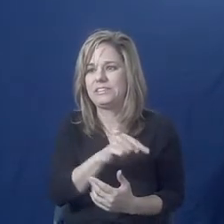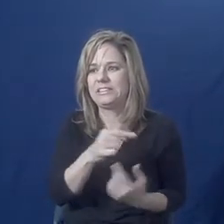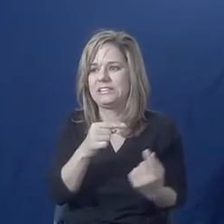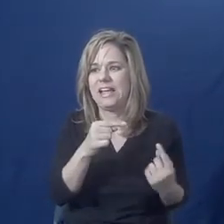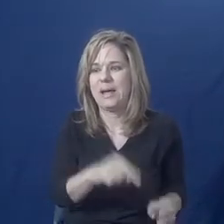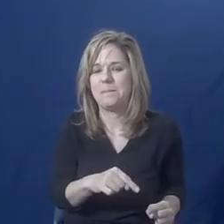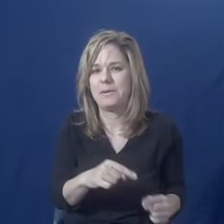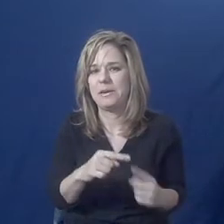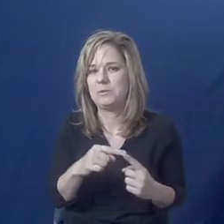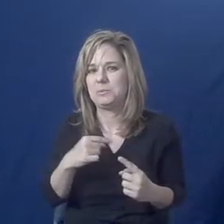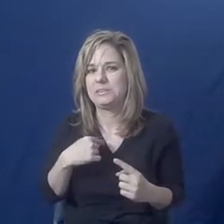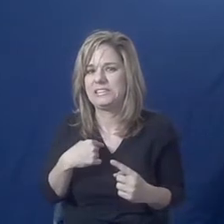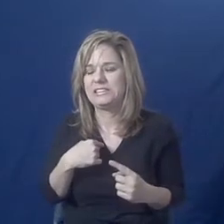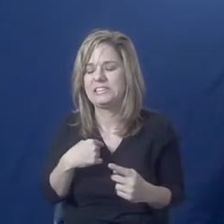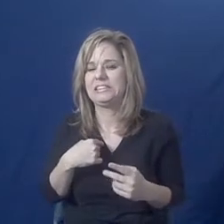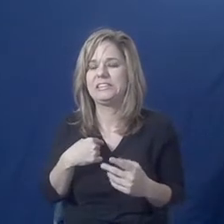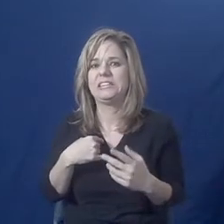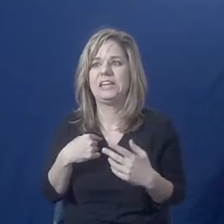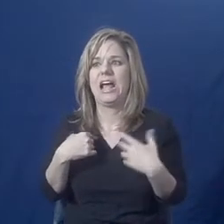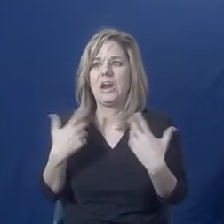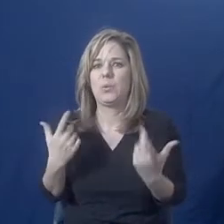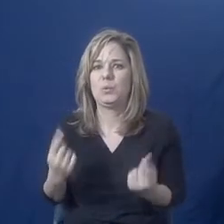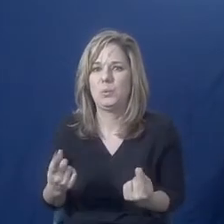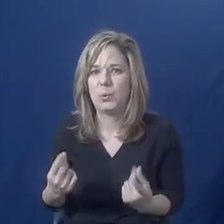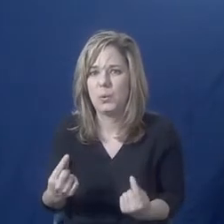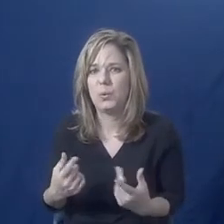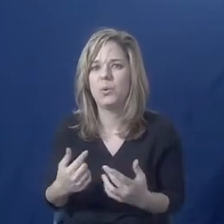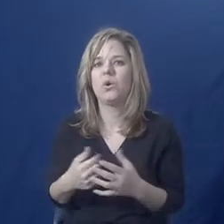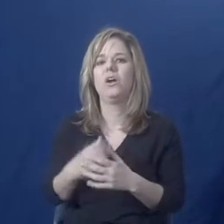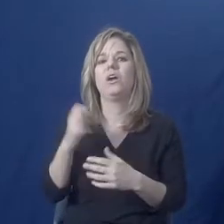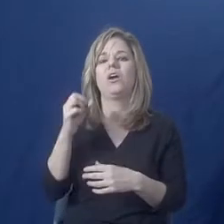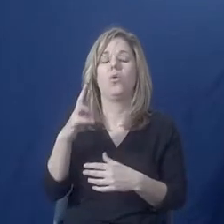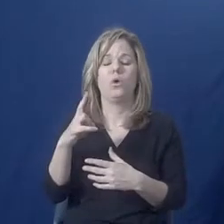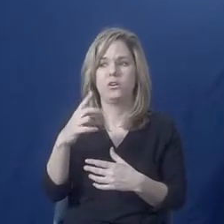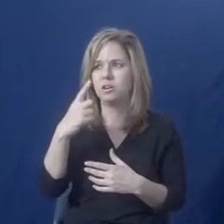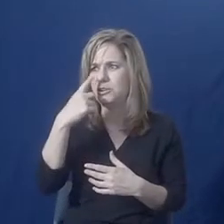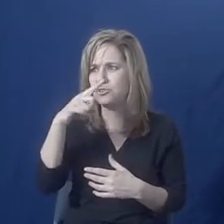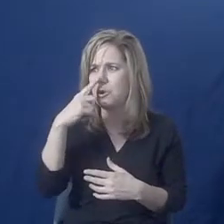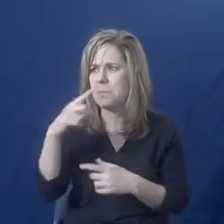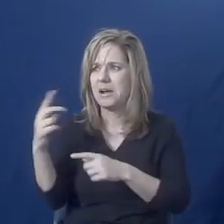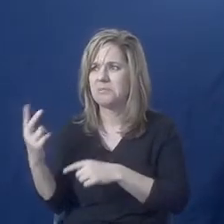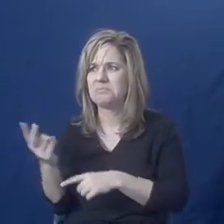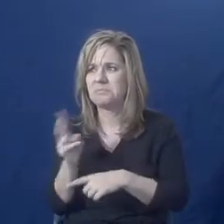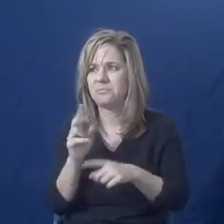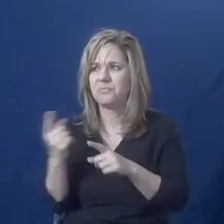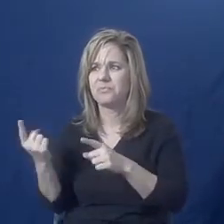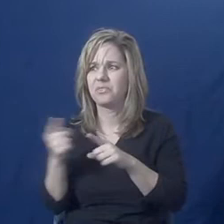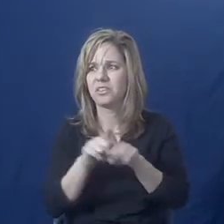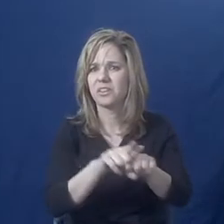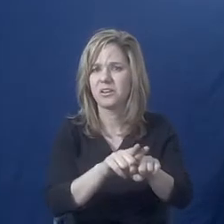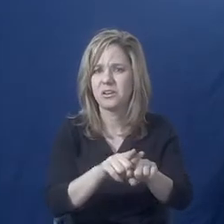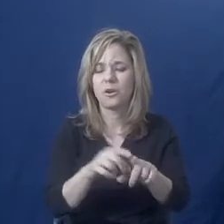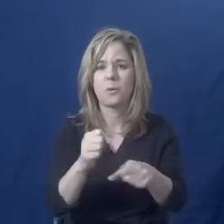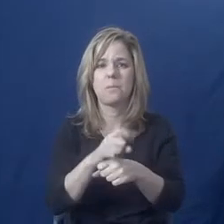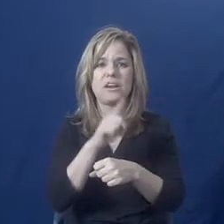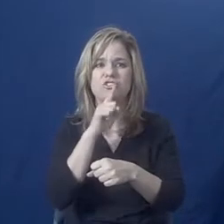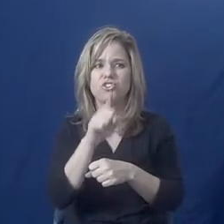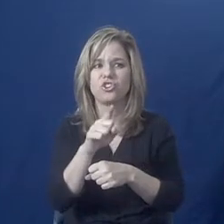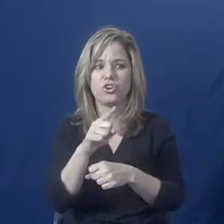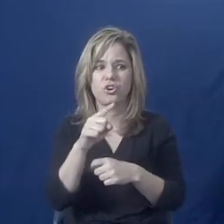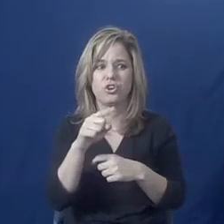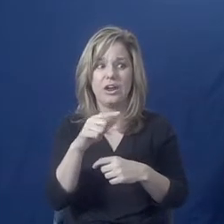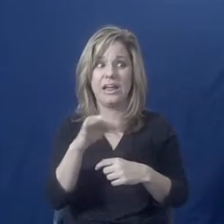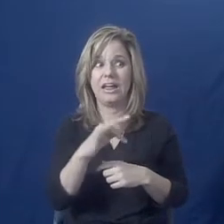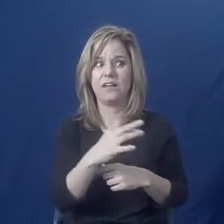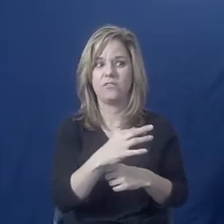to me. I don't know what to do about it. Or would you go with me? Or would you make sure not to leave the room if they're in